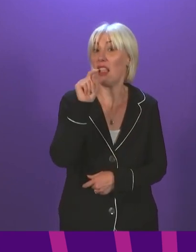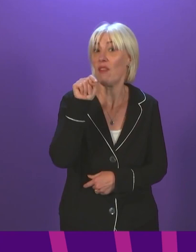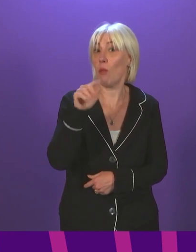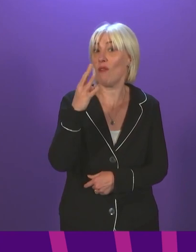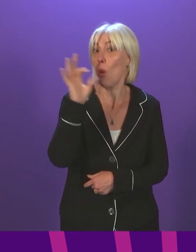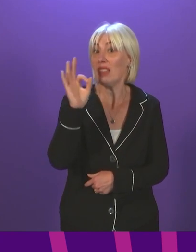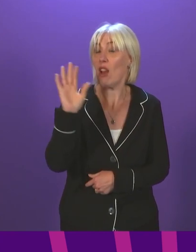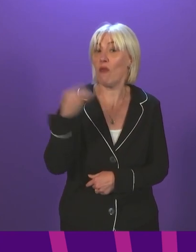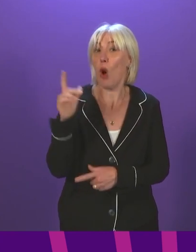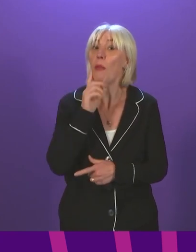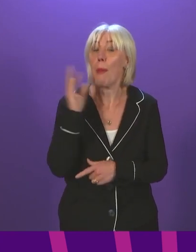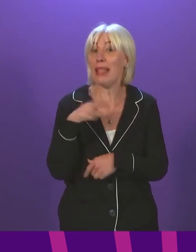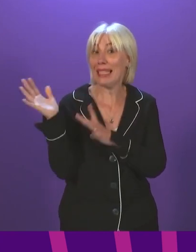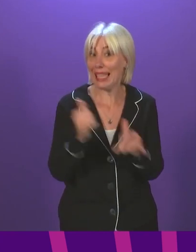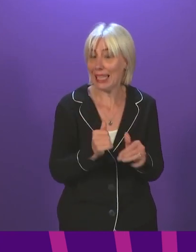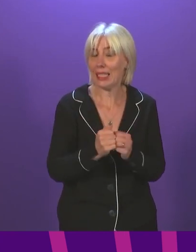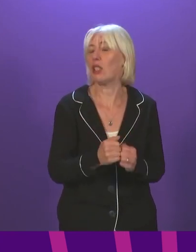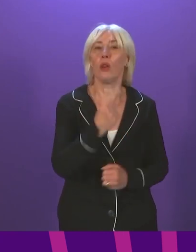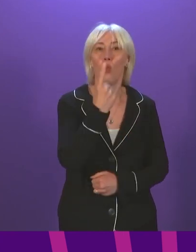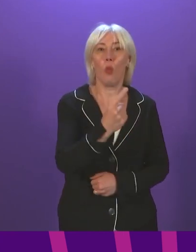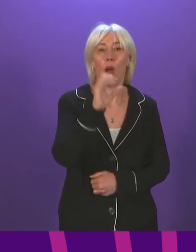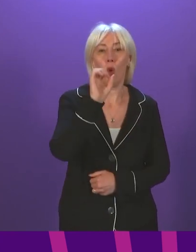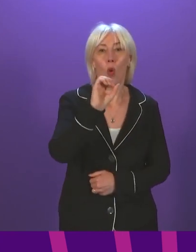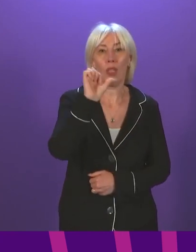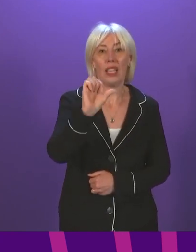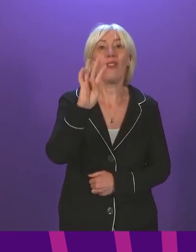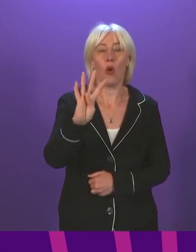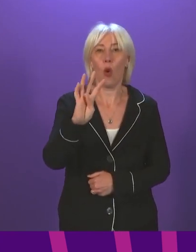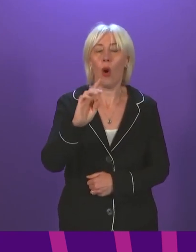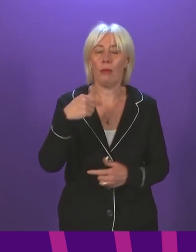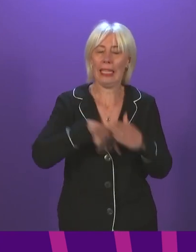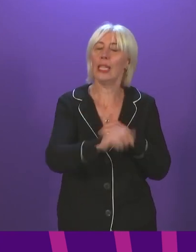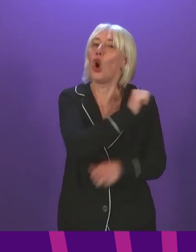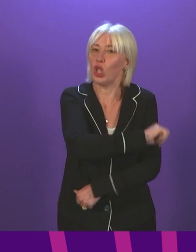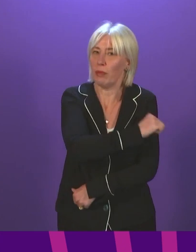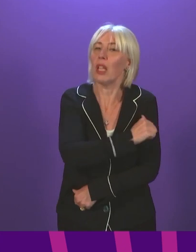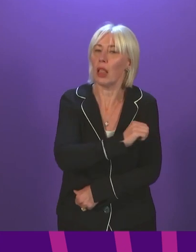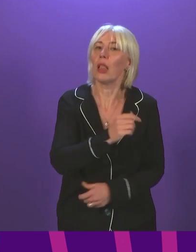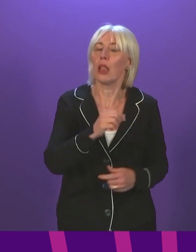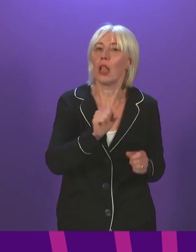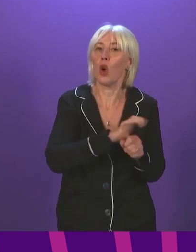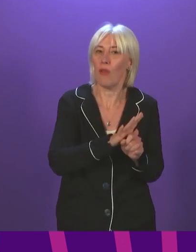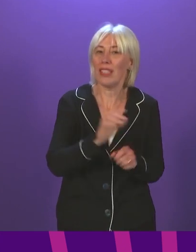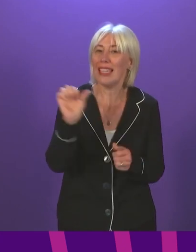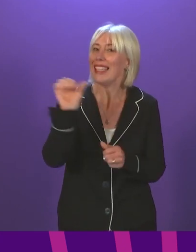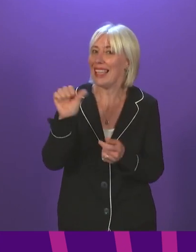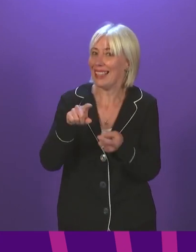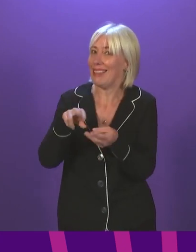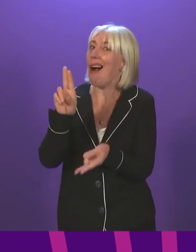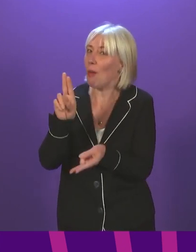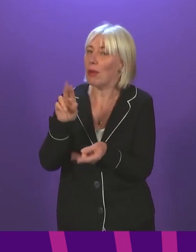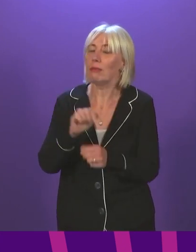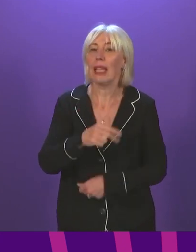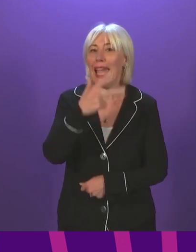of all tests. 1,064 people are currently in hospital with COVID-16 more than yesterday, and 89